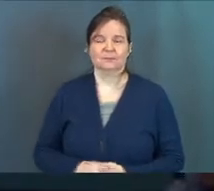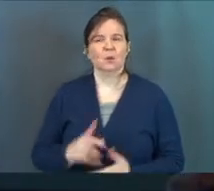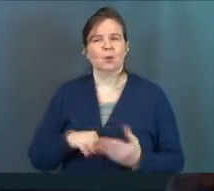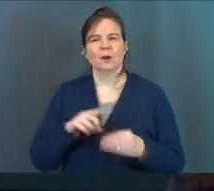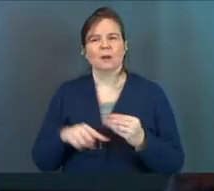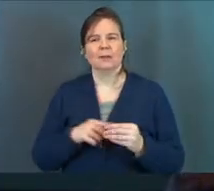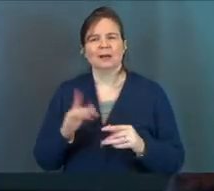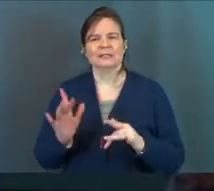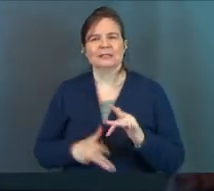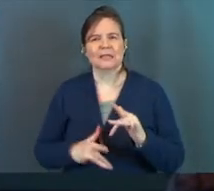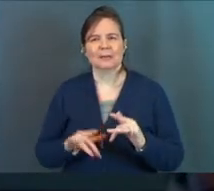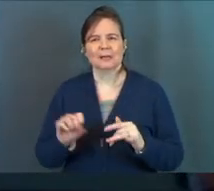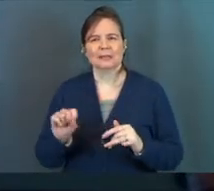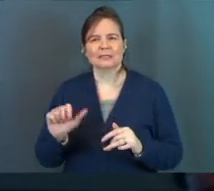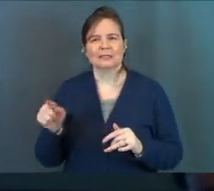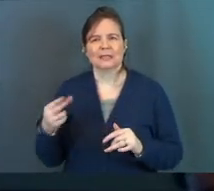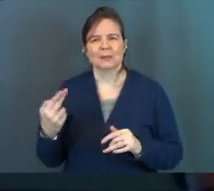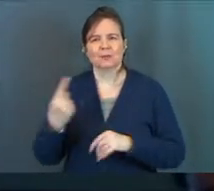What about skipping your Sabbath?